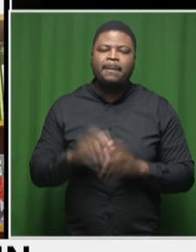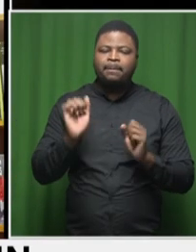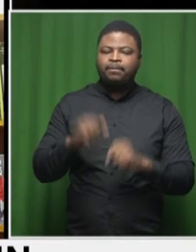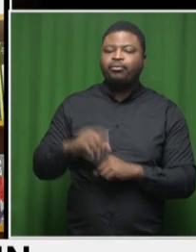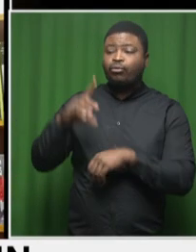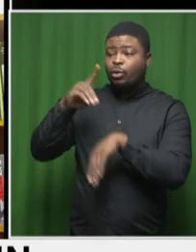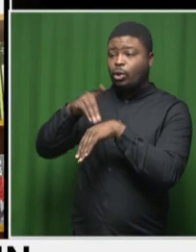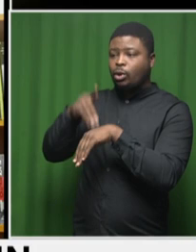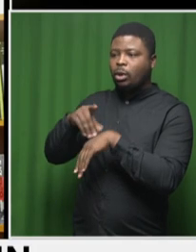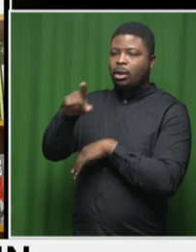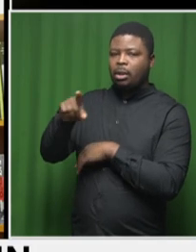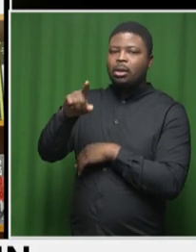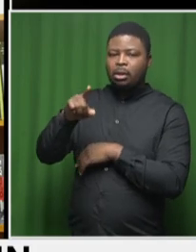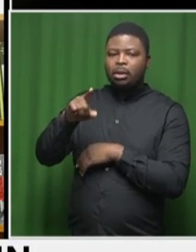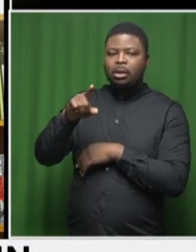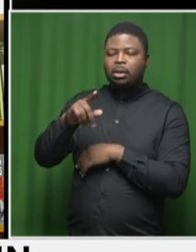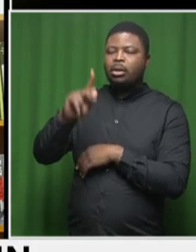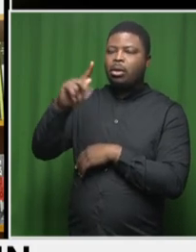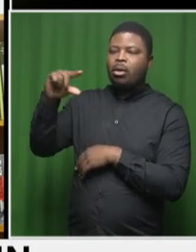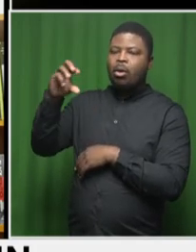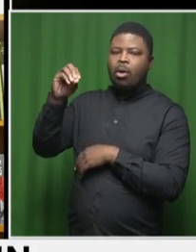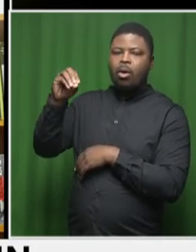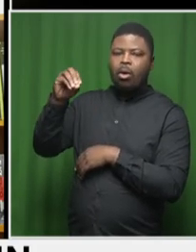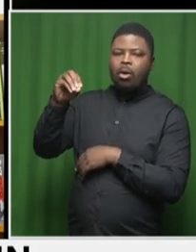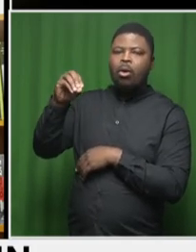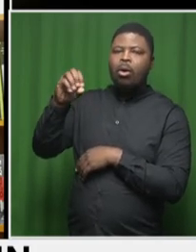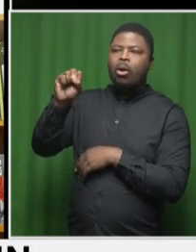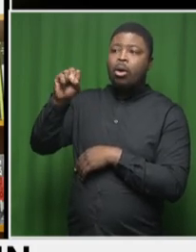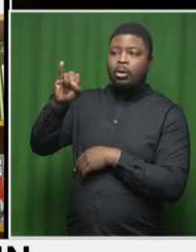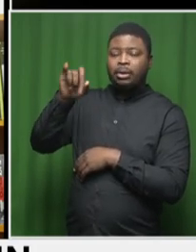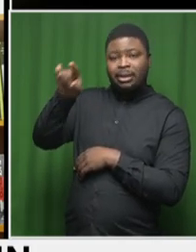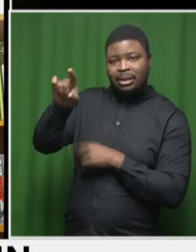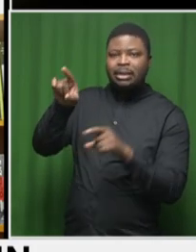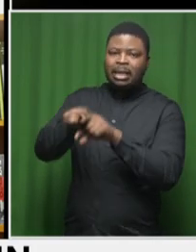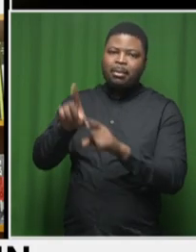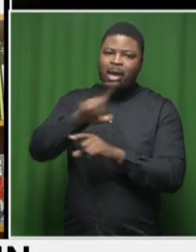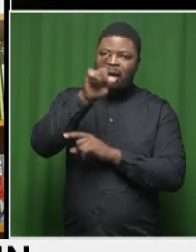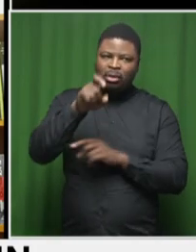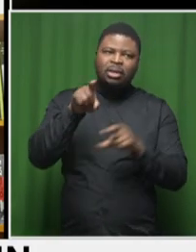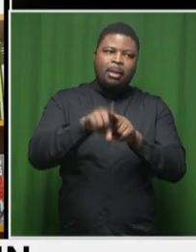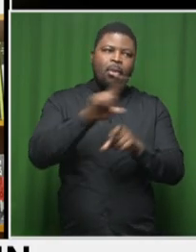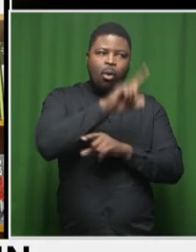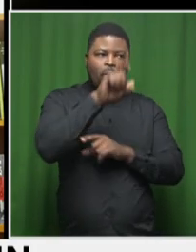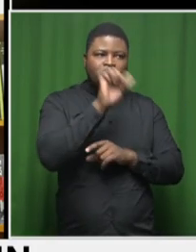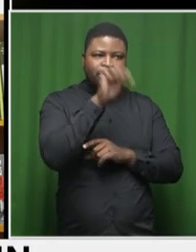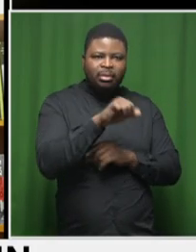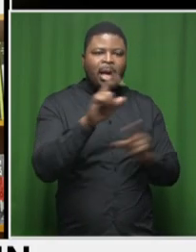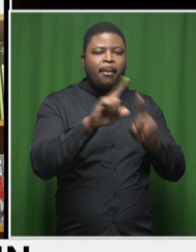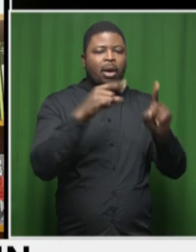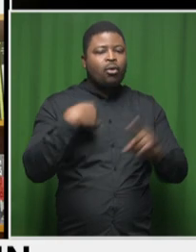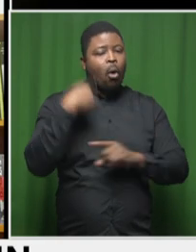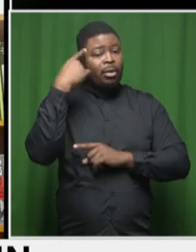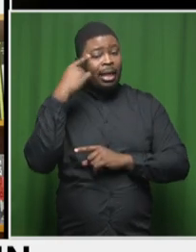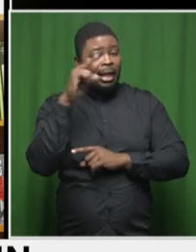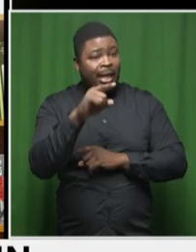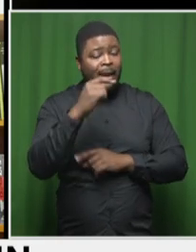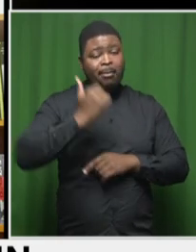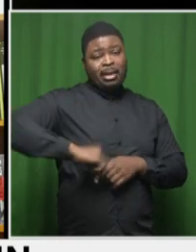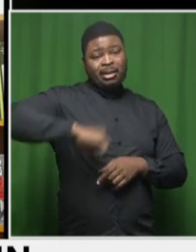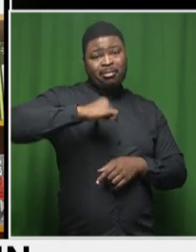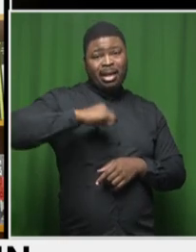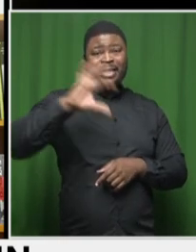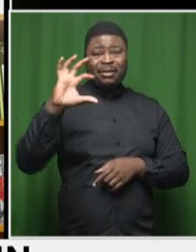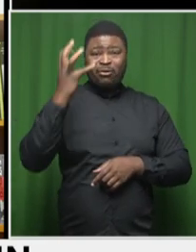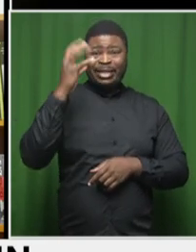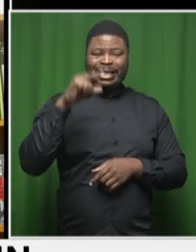question as well, doctor, in terms of do you believe that the municipality has collapsed or is on the verge of collapsing? And